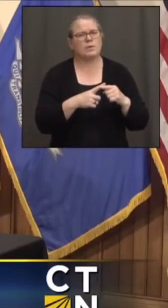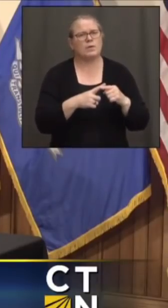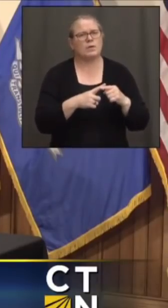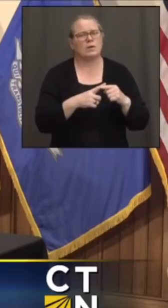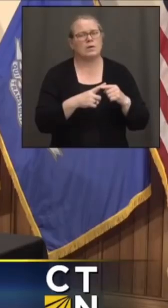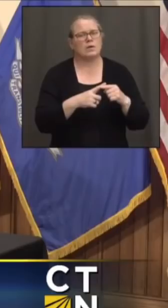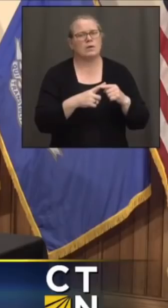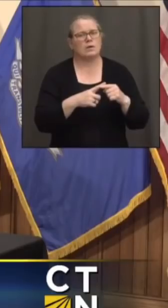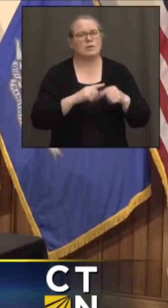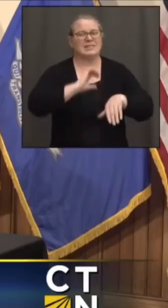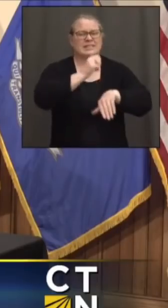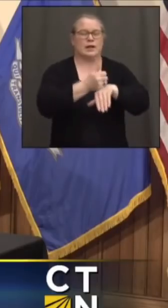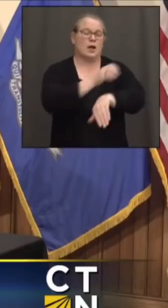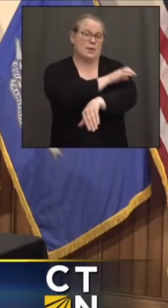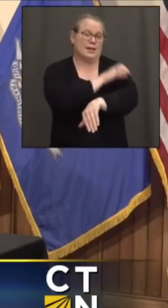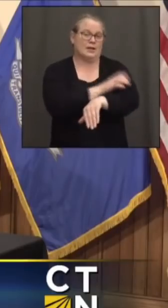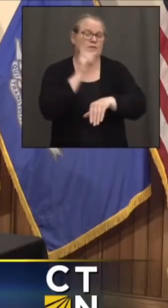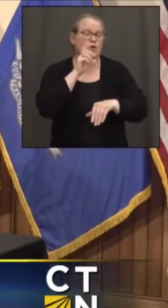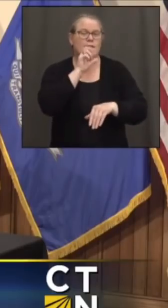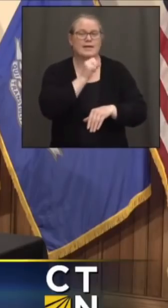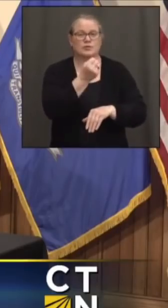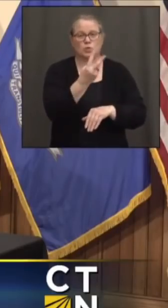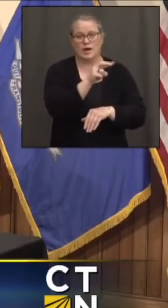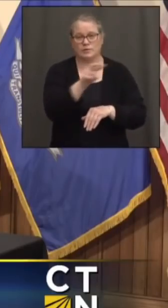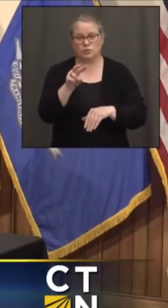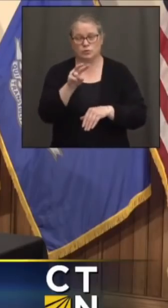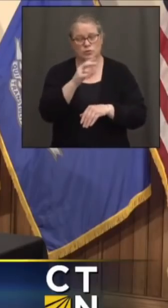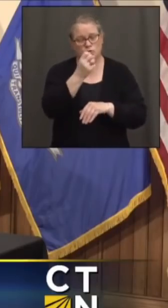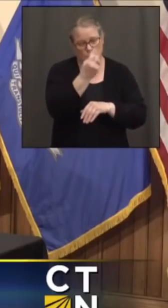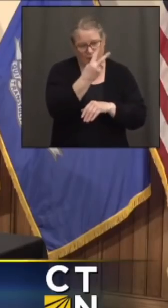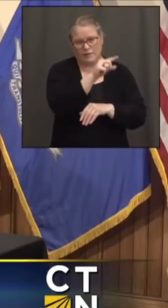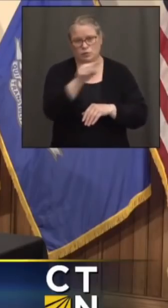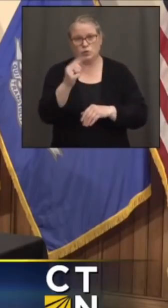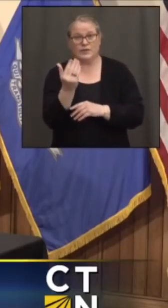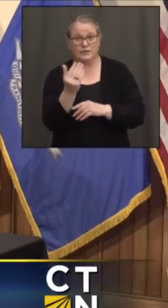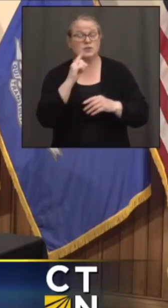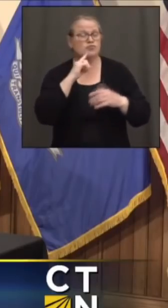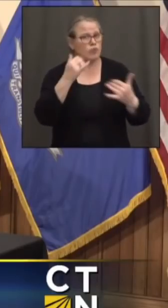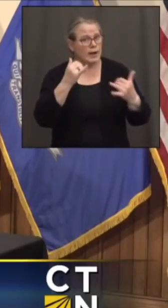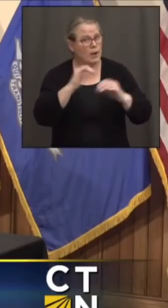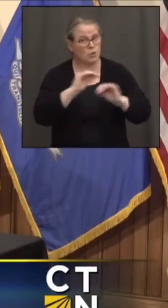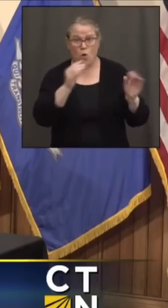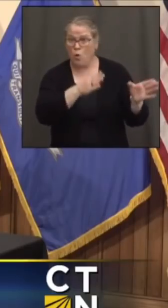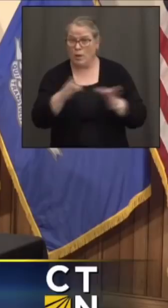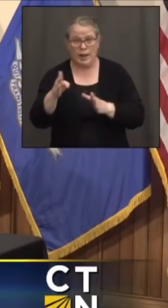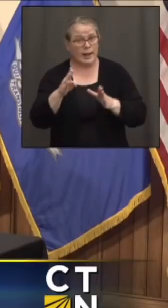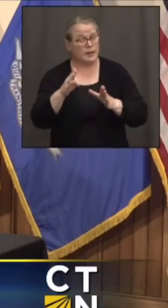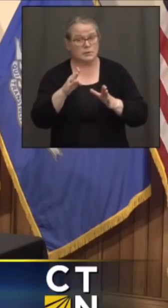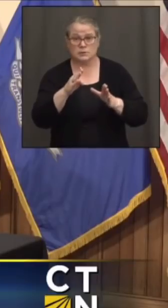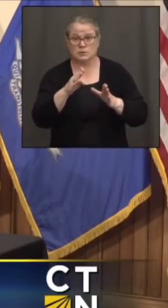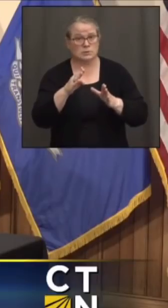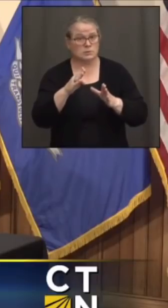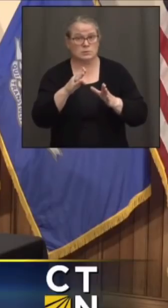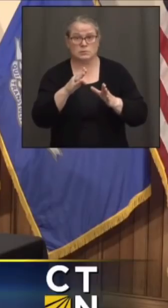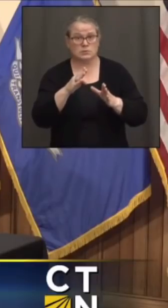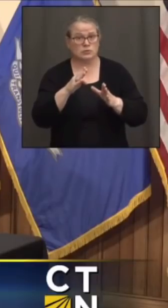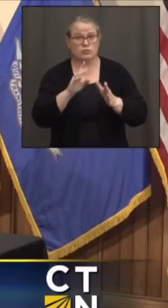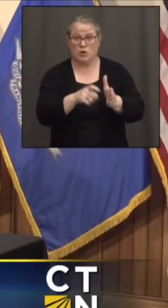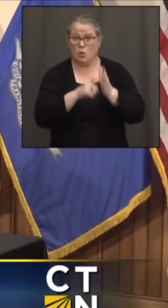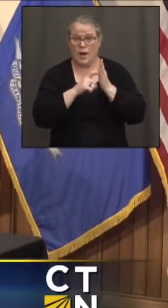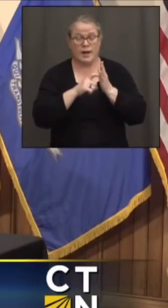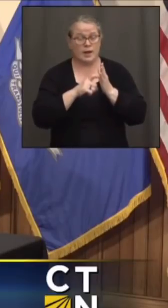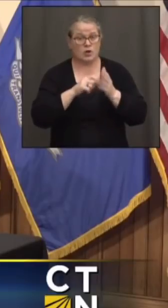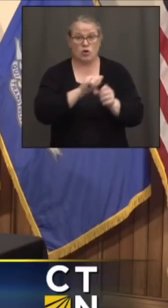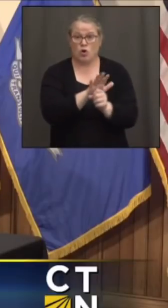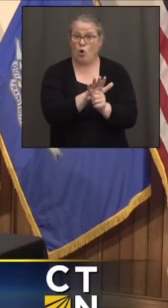clinics for 12 to 15-year-olds, there are no plans at this moment to acquire a COVID vaccination to attend